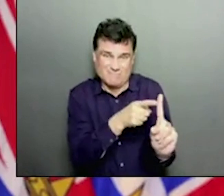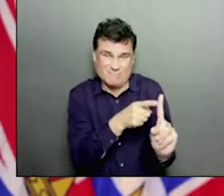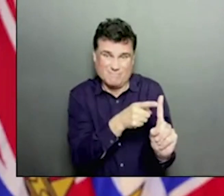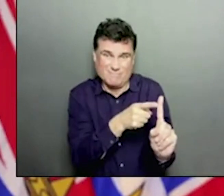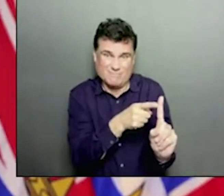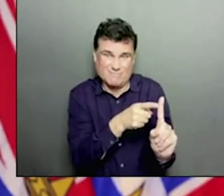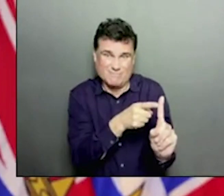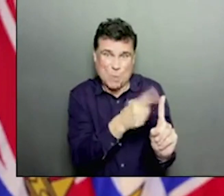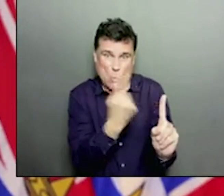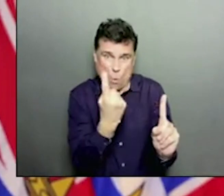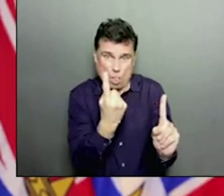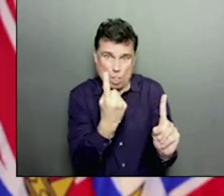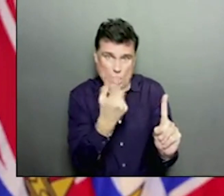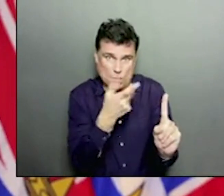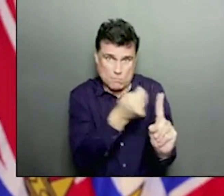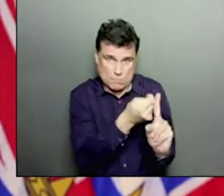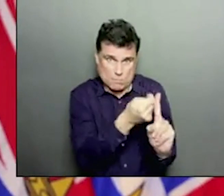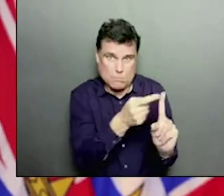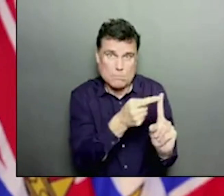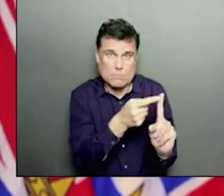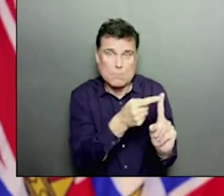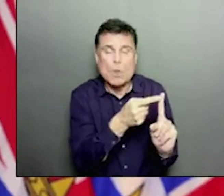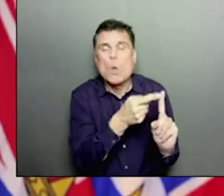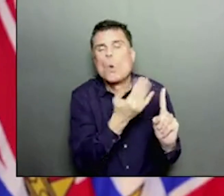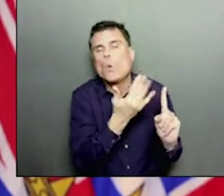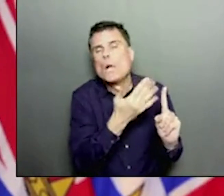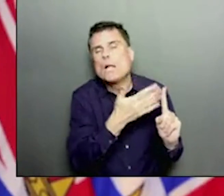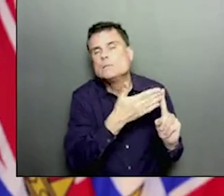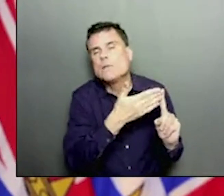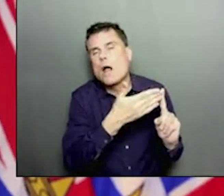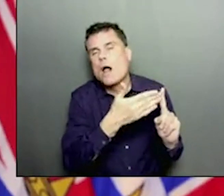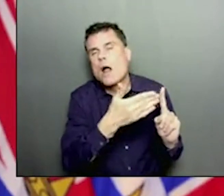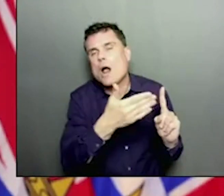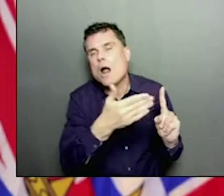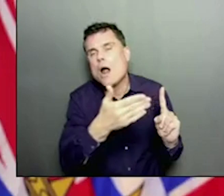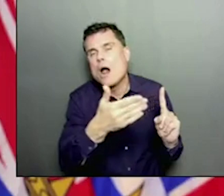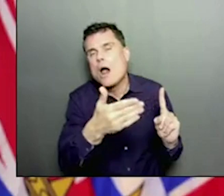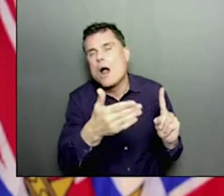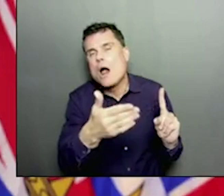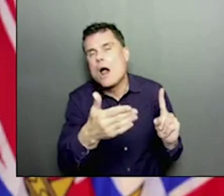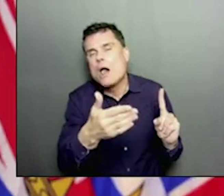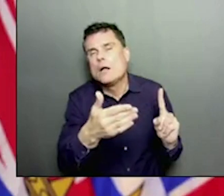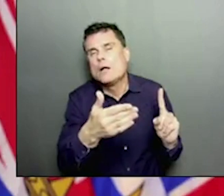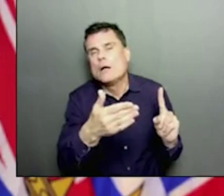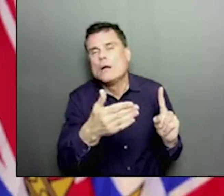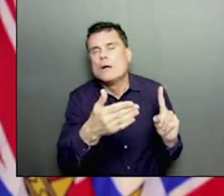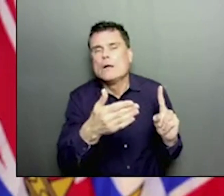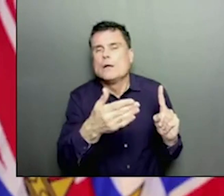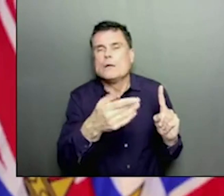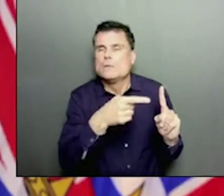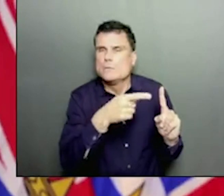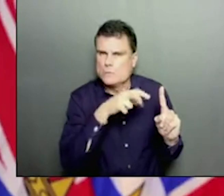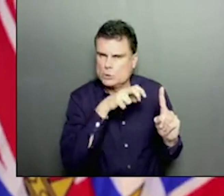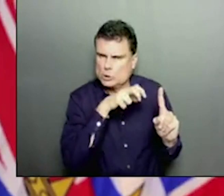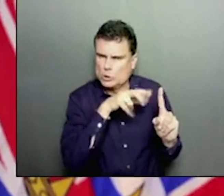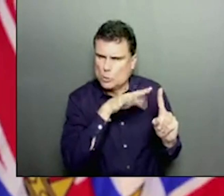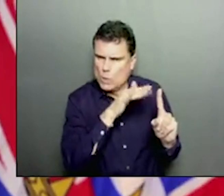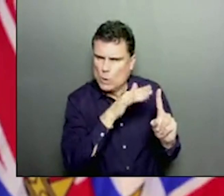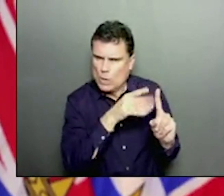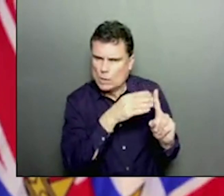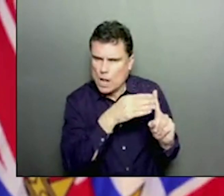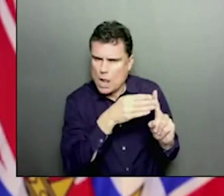95%. So what that tells us is you get really good protection from the first dose, especially in the short term.